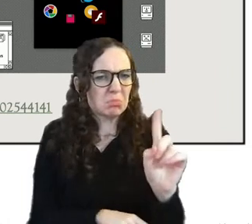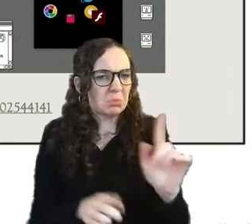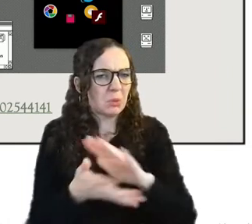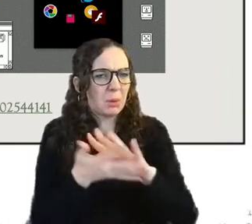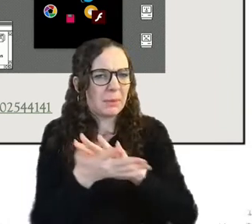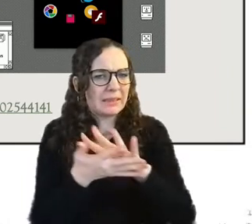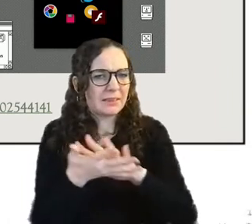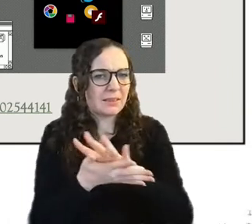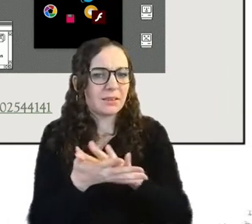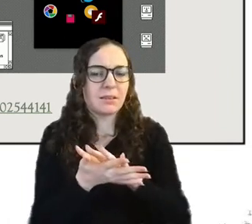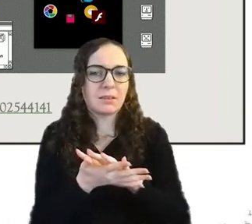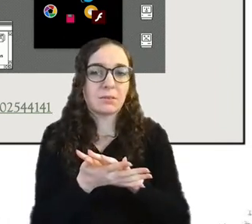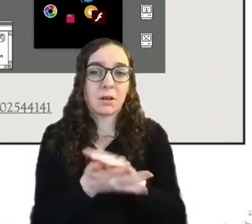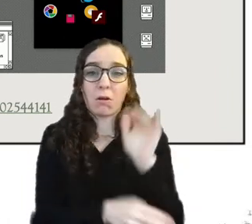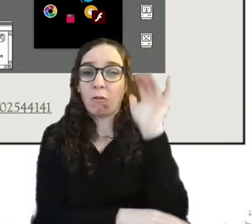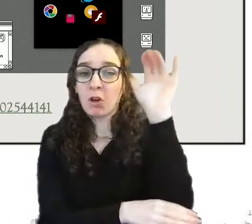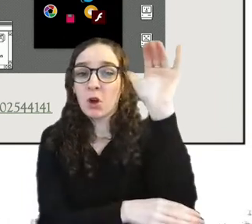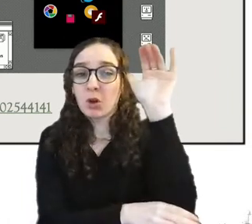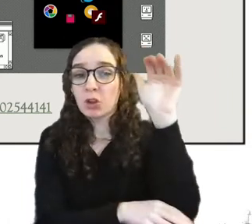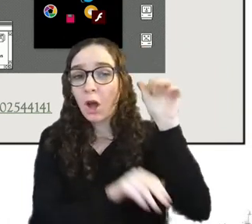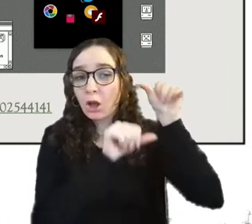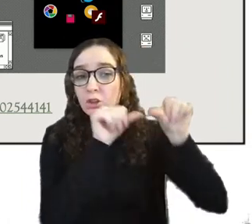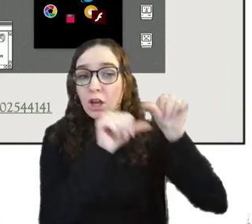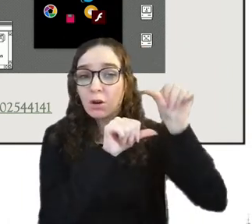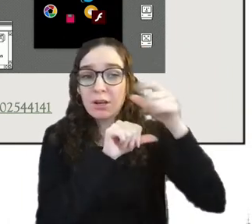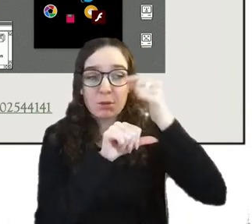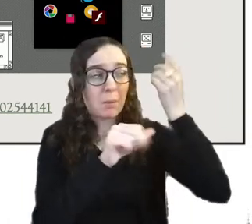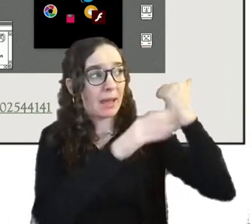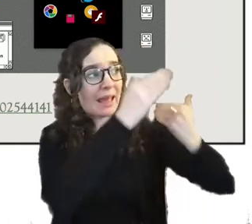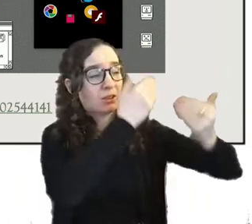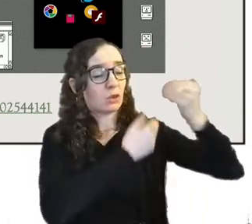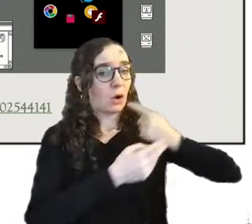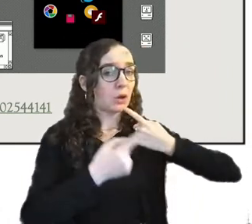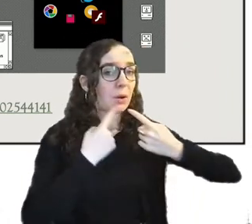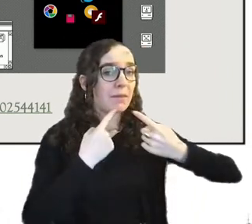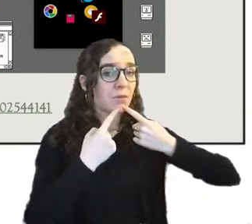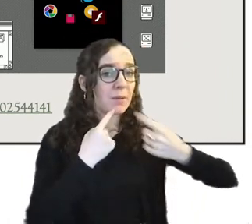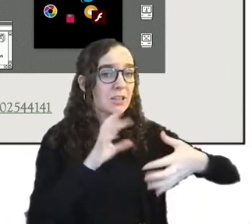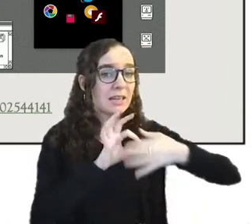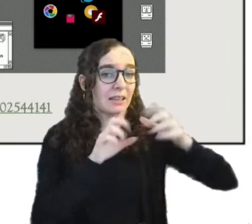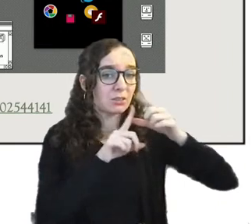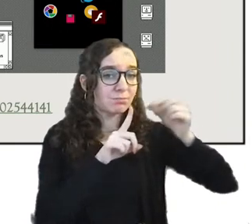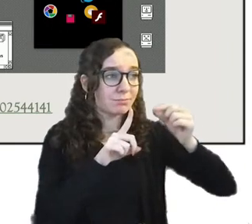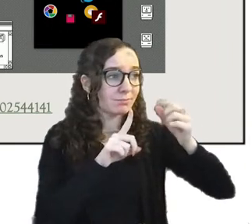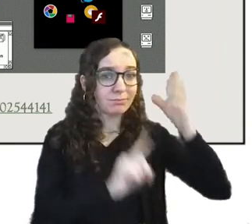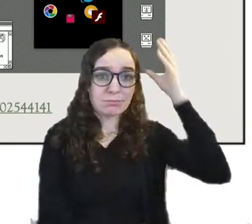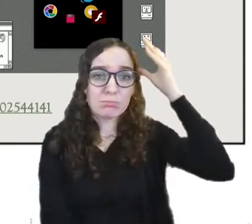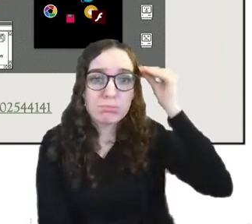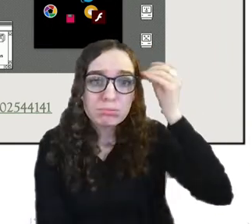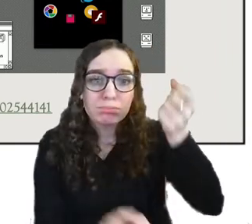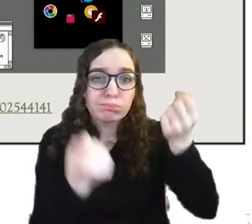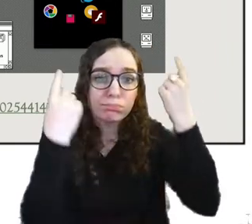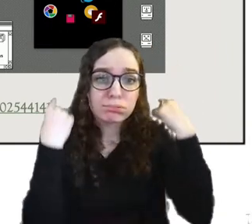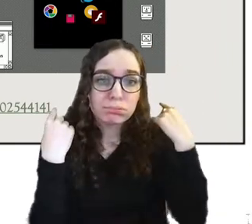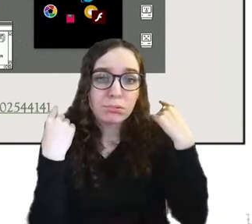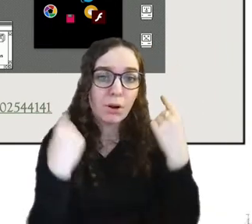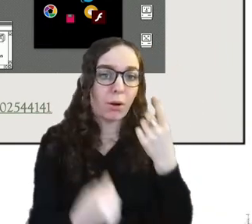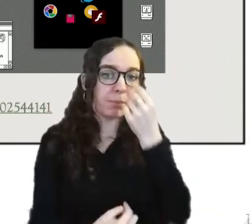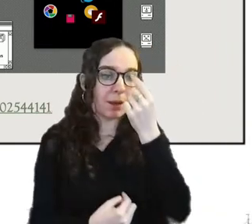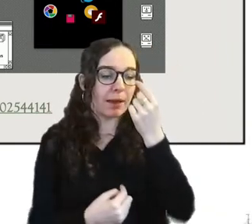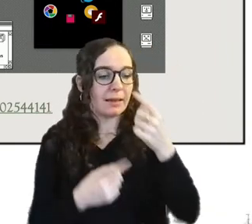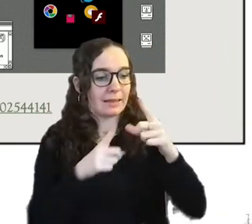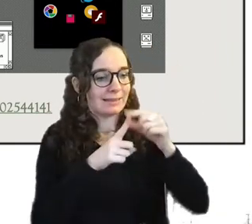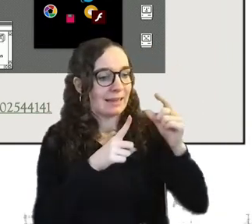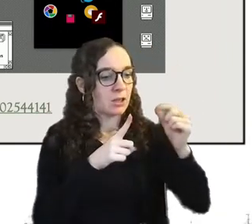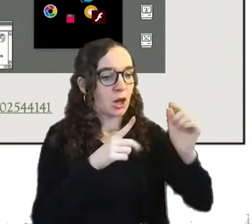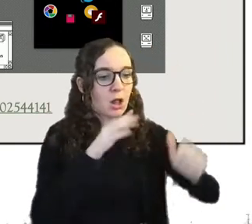um lack historical information as well as access to digital formats that have become obsolete and inaccessible in